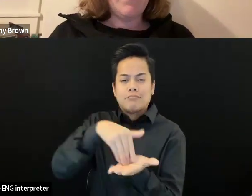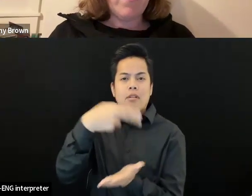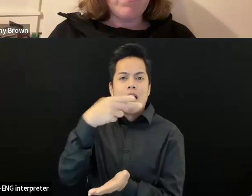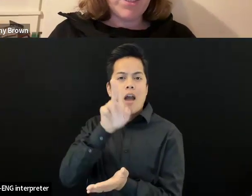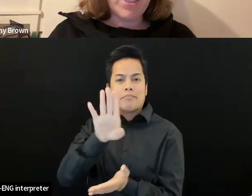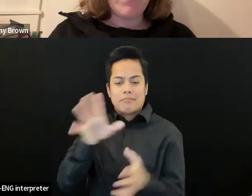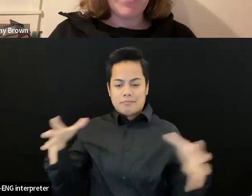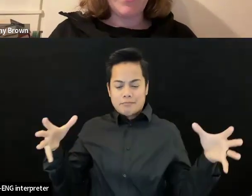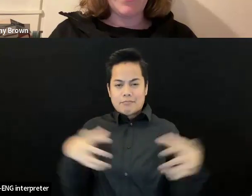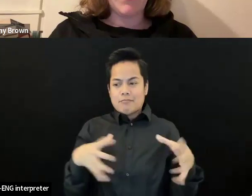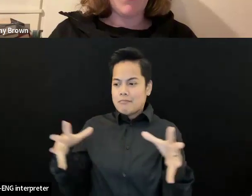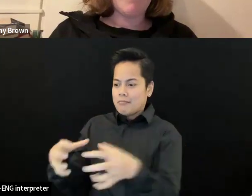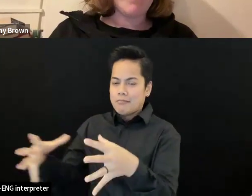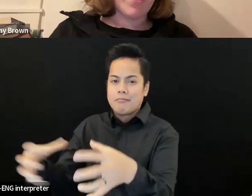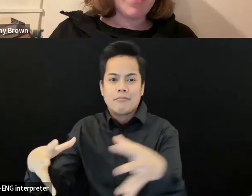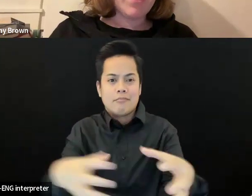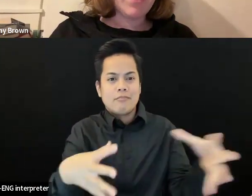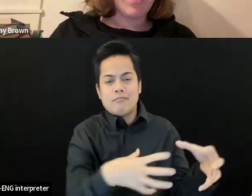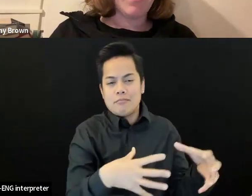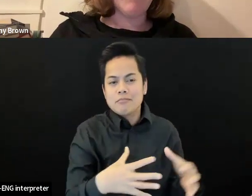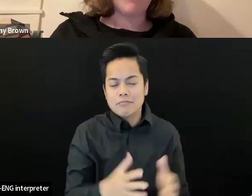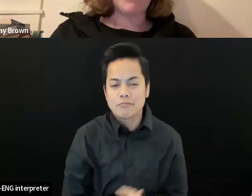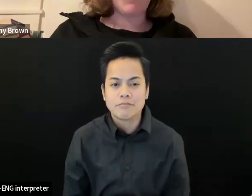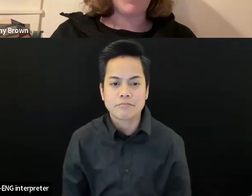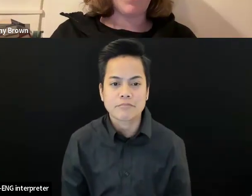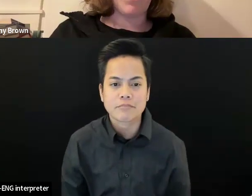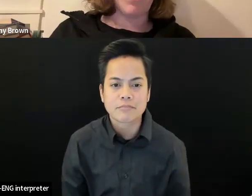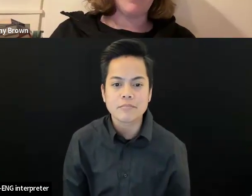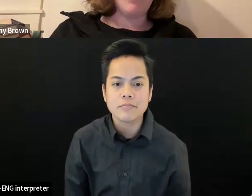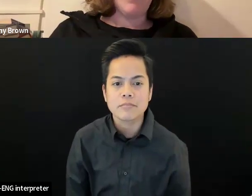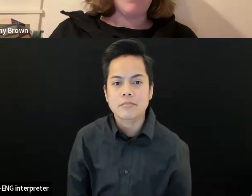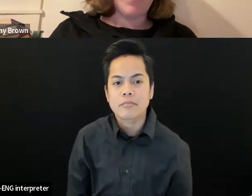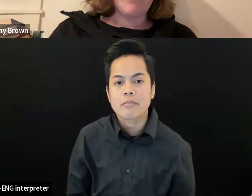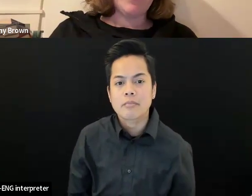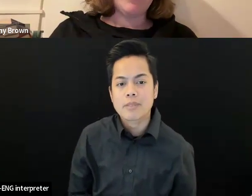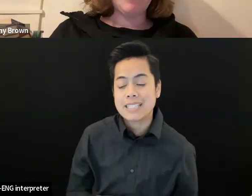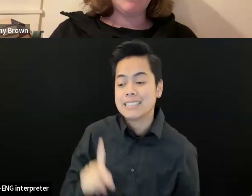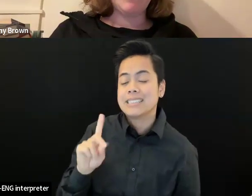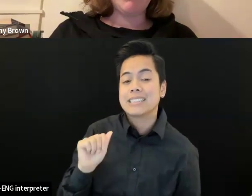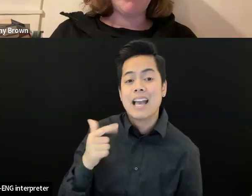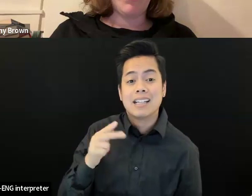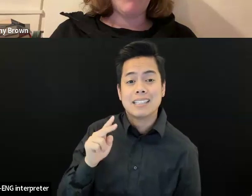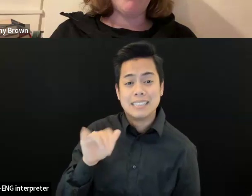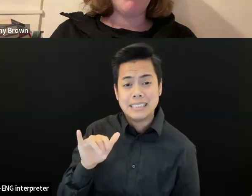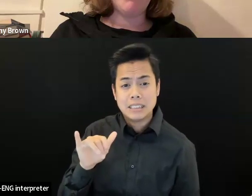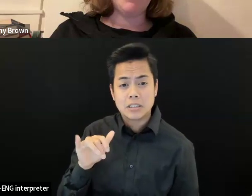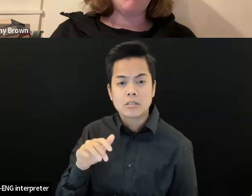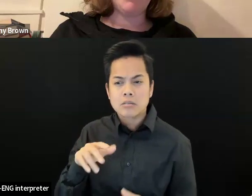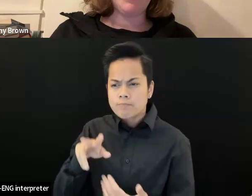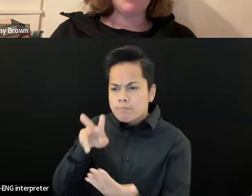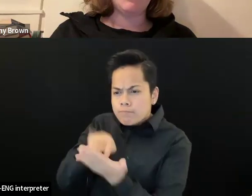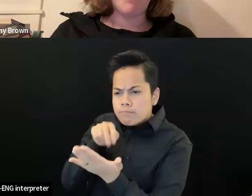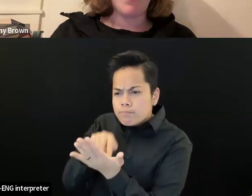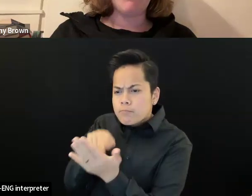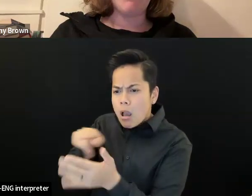Um, I'm just going to read a comment, um, from Court R. When I went to an accessible park for people with